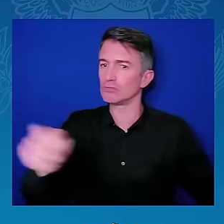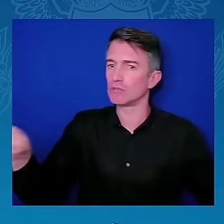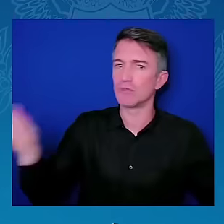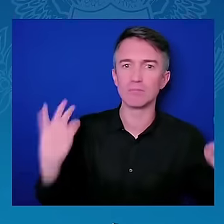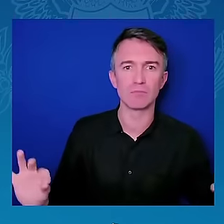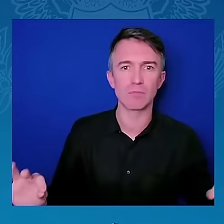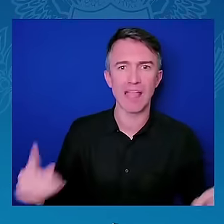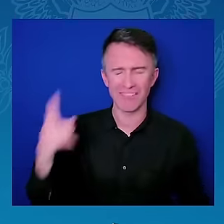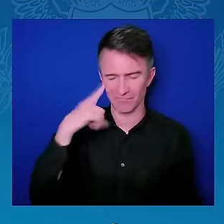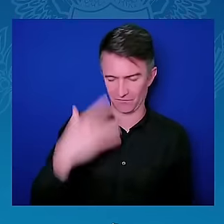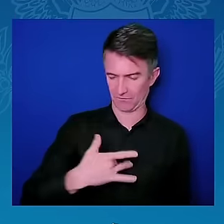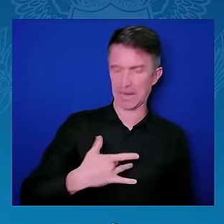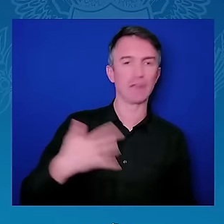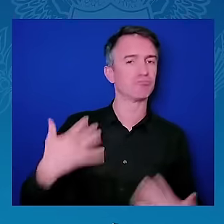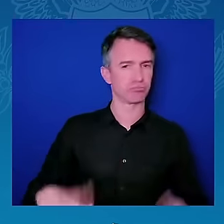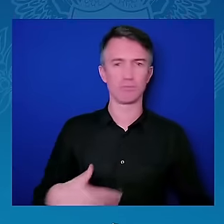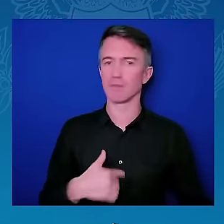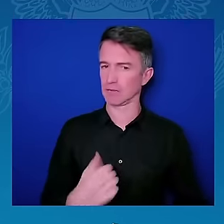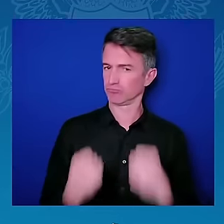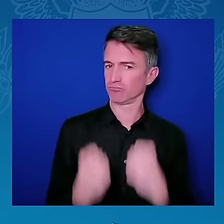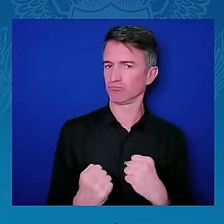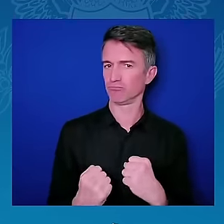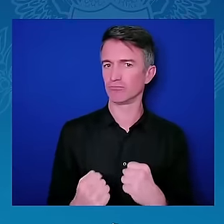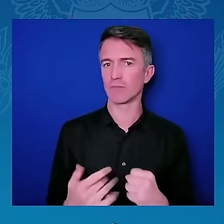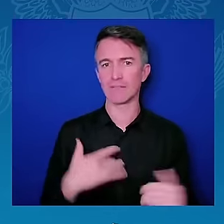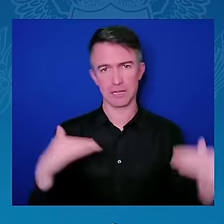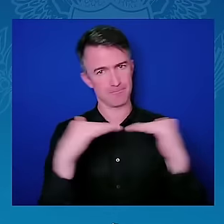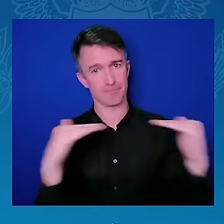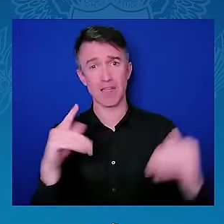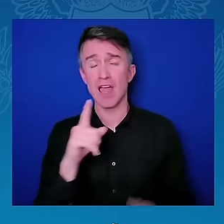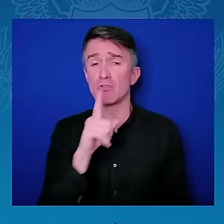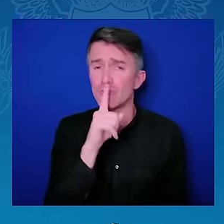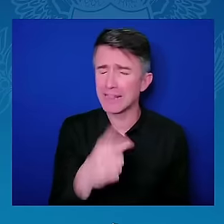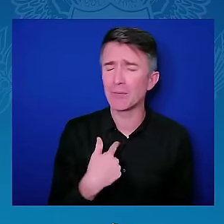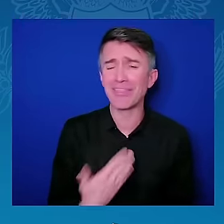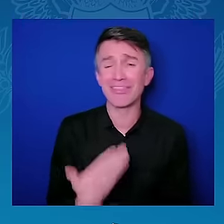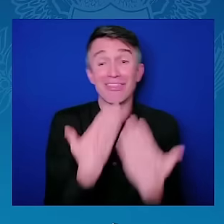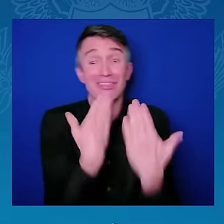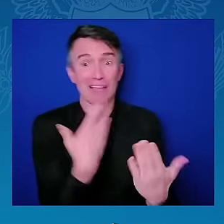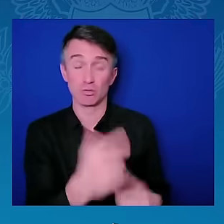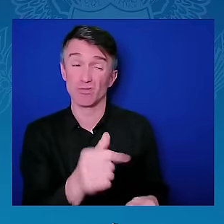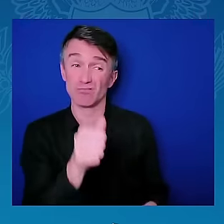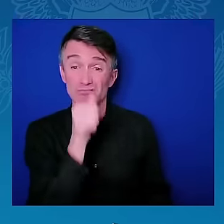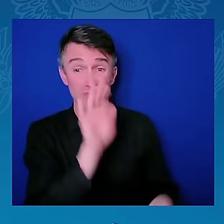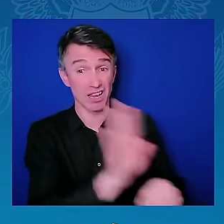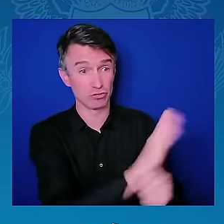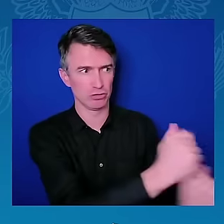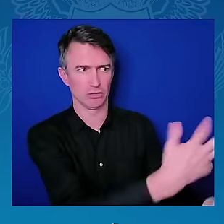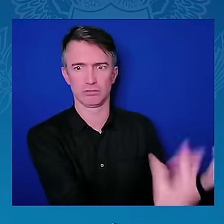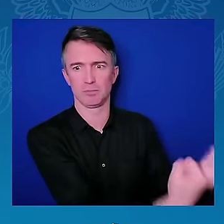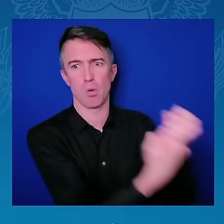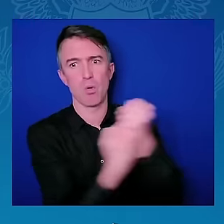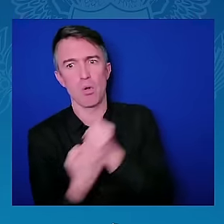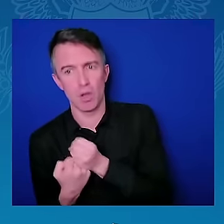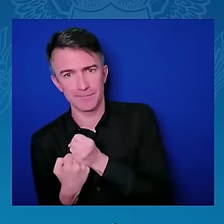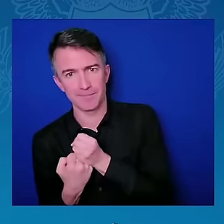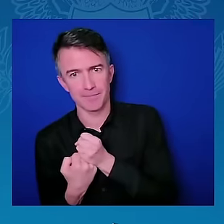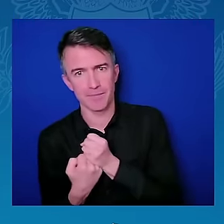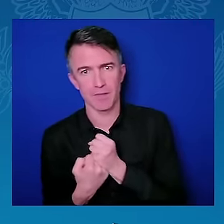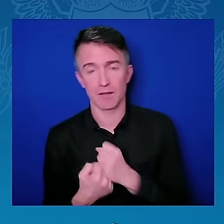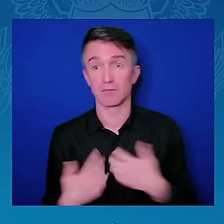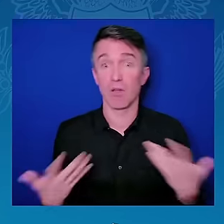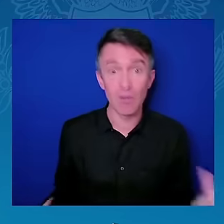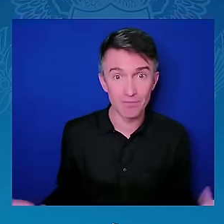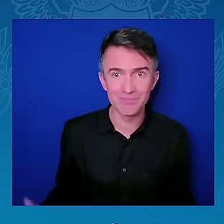you very much. It is my responsibility. It's my responsibility to get Madam Vice President to her lunch that she is hosting. But I want to